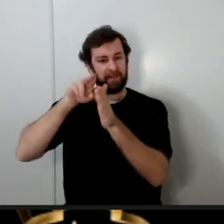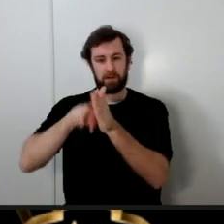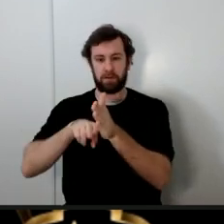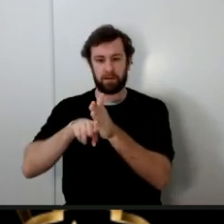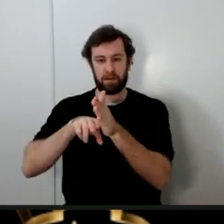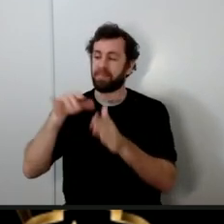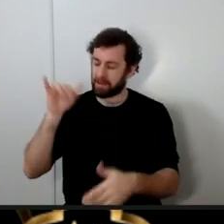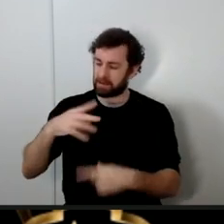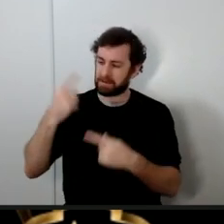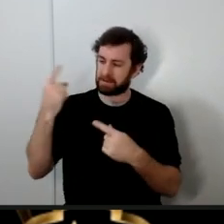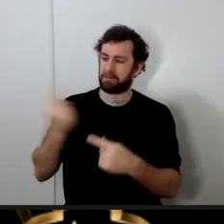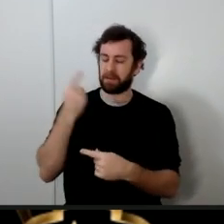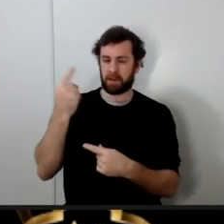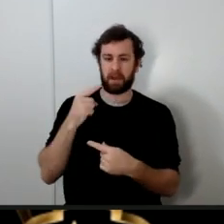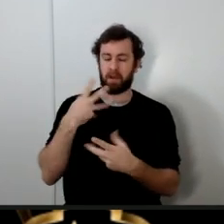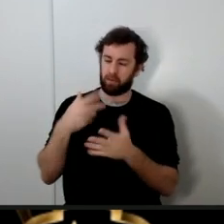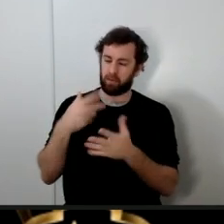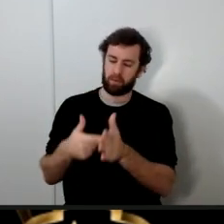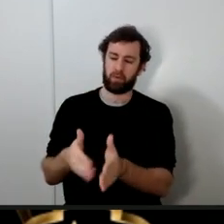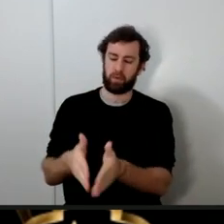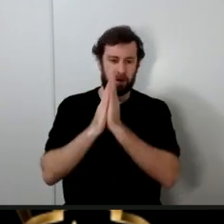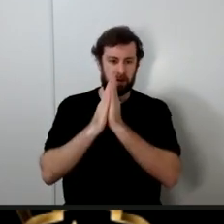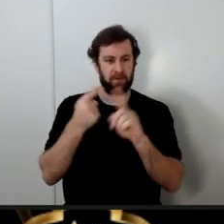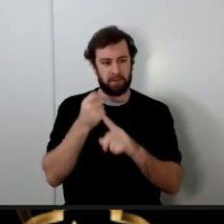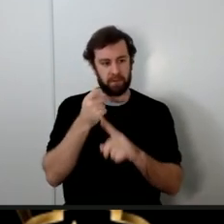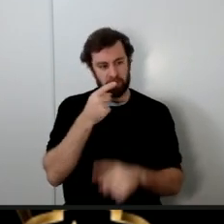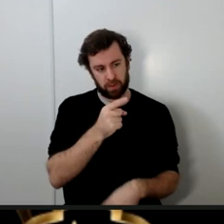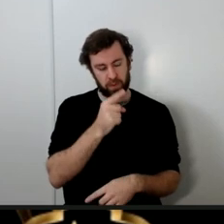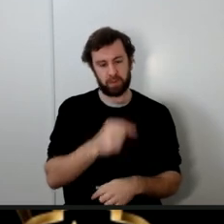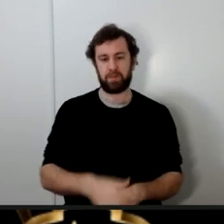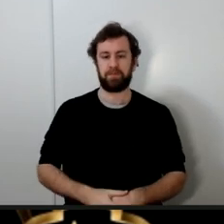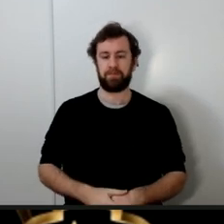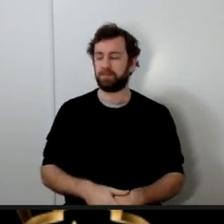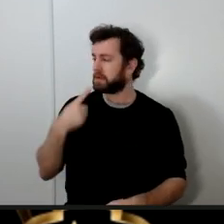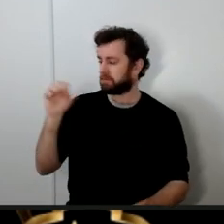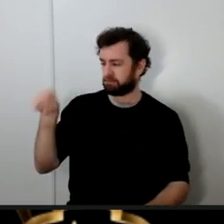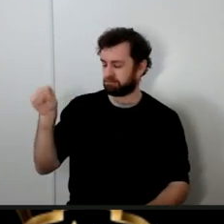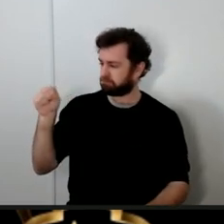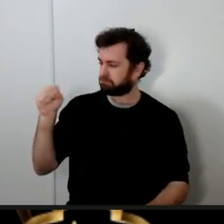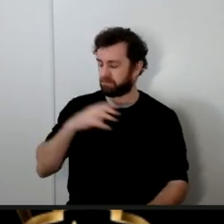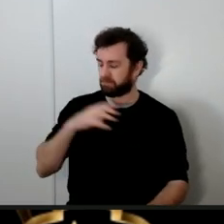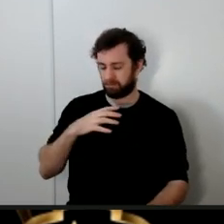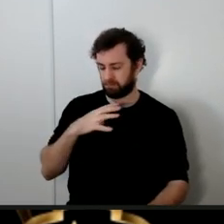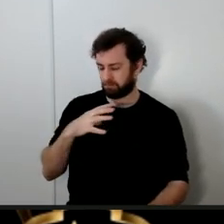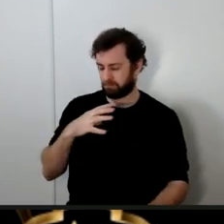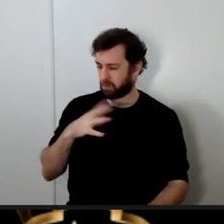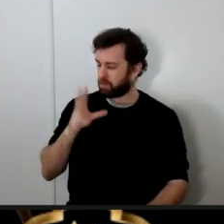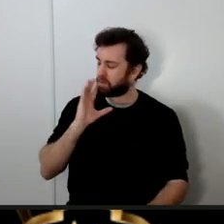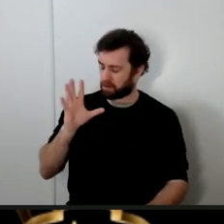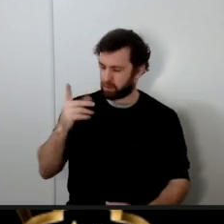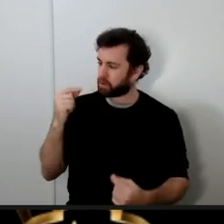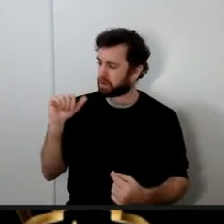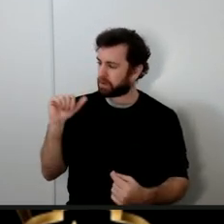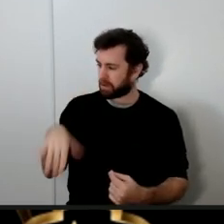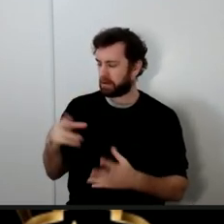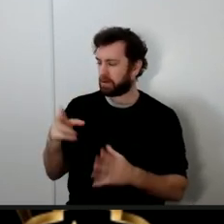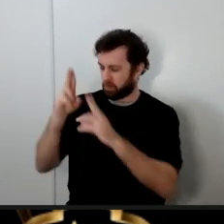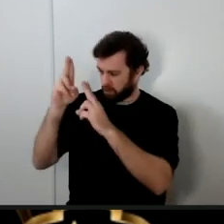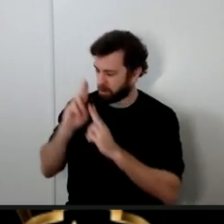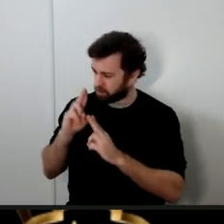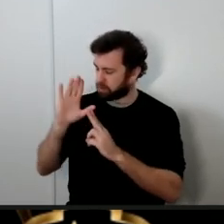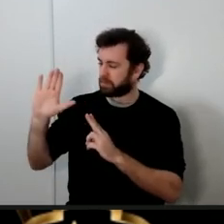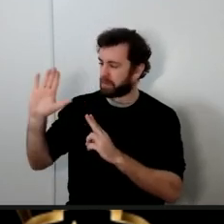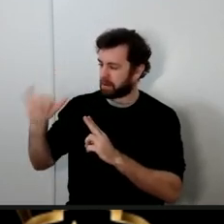request from you the Imam told her yes I will honor that request anything